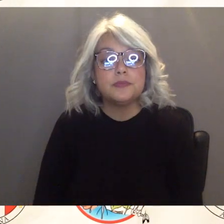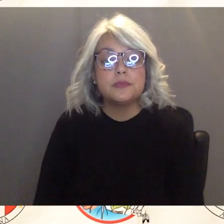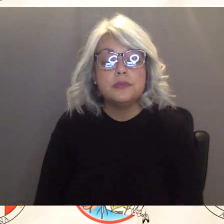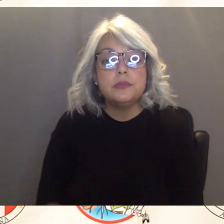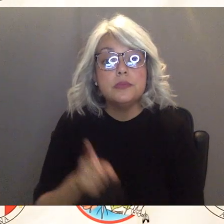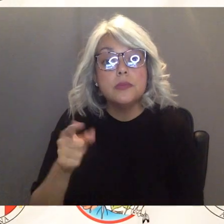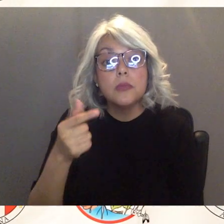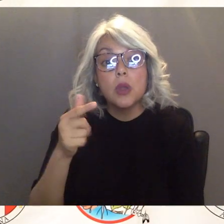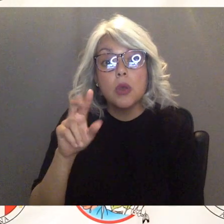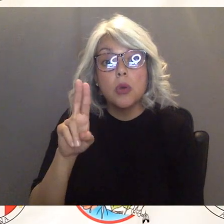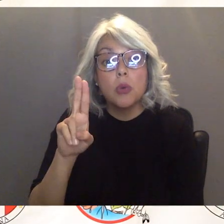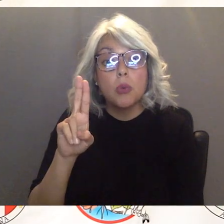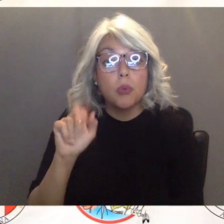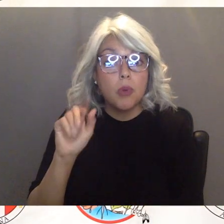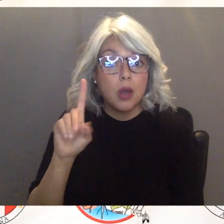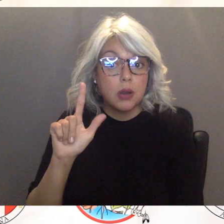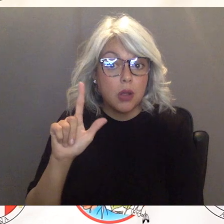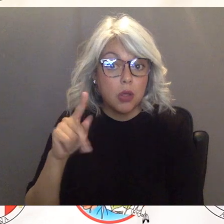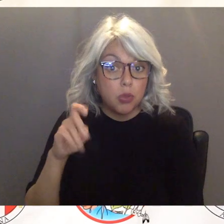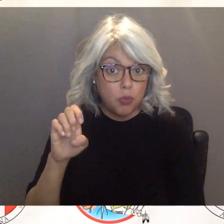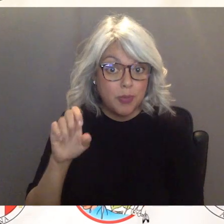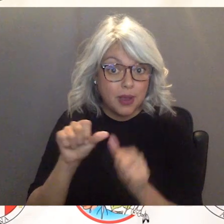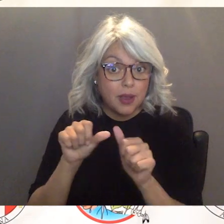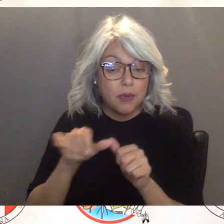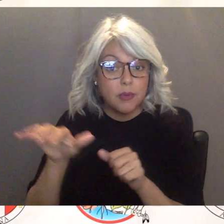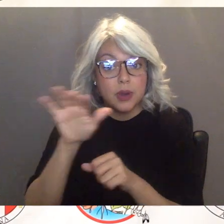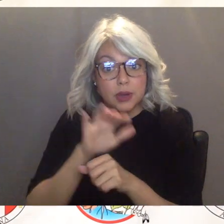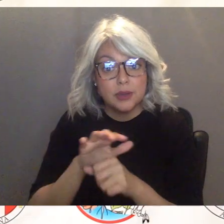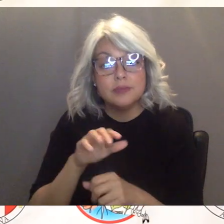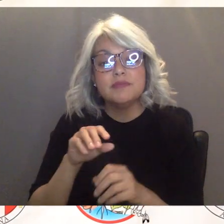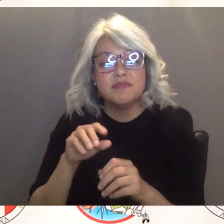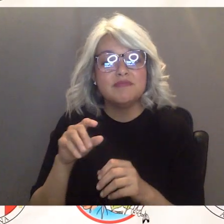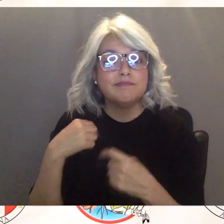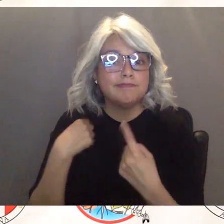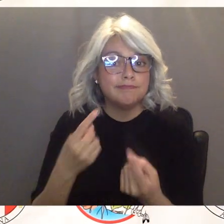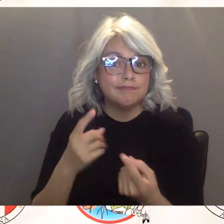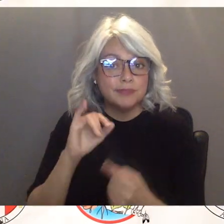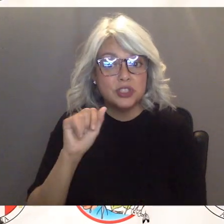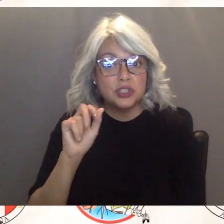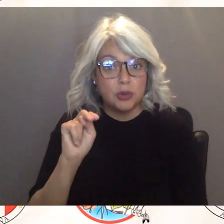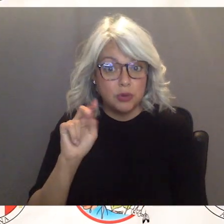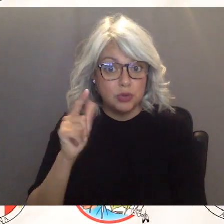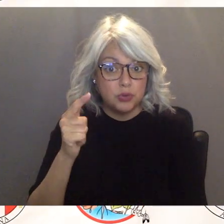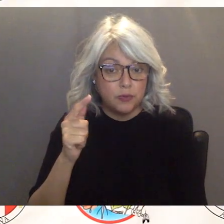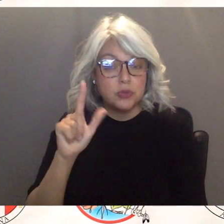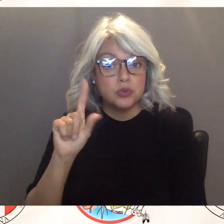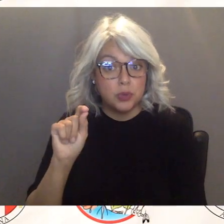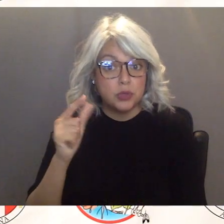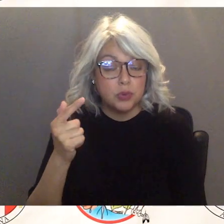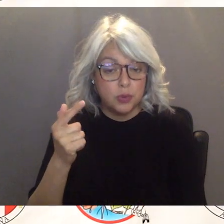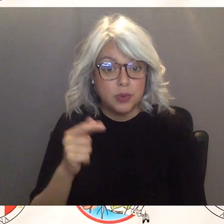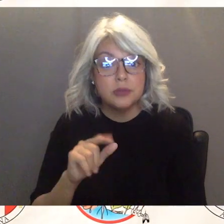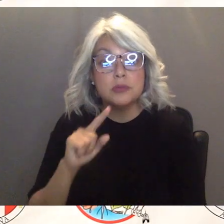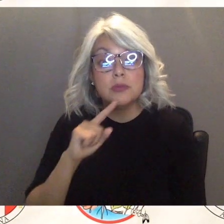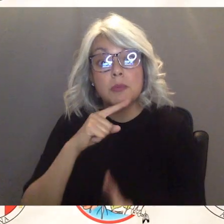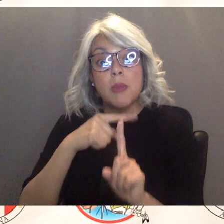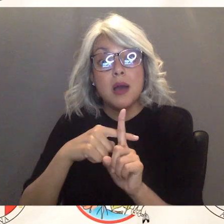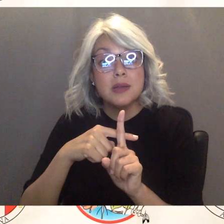dated January 21st 2021 confirmed positive cases is